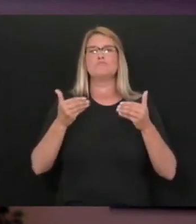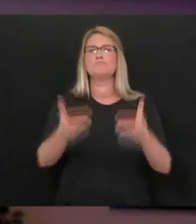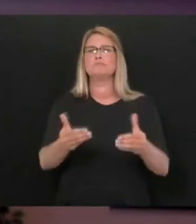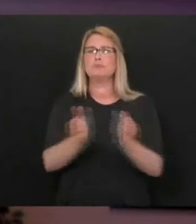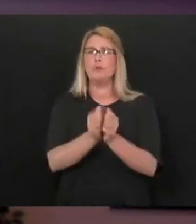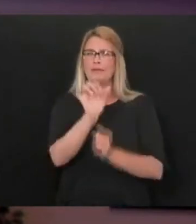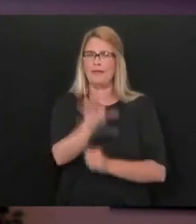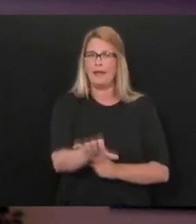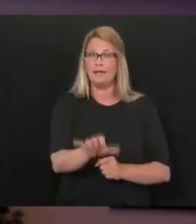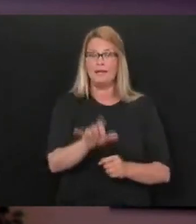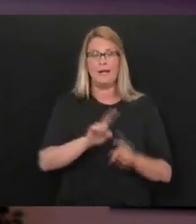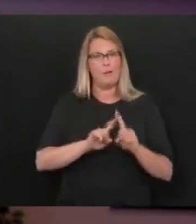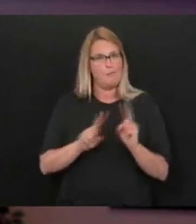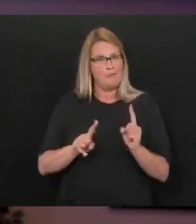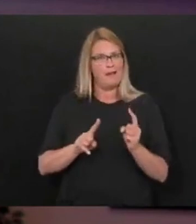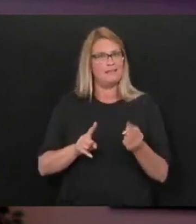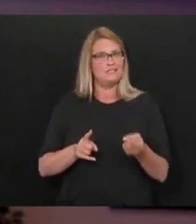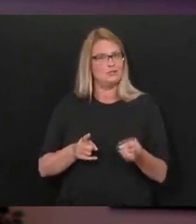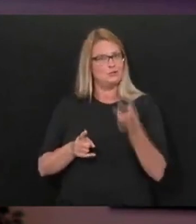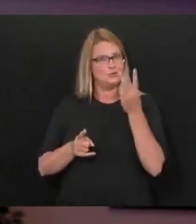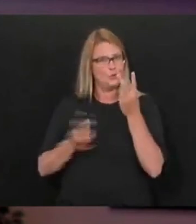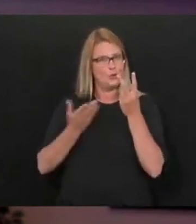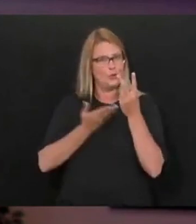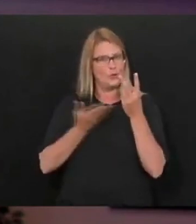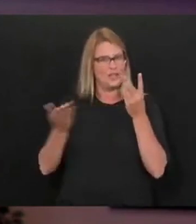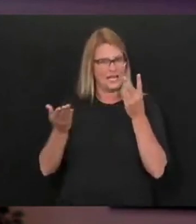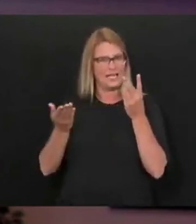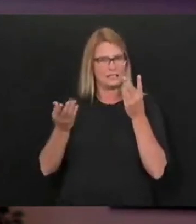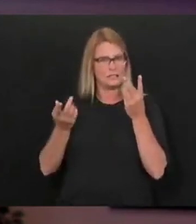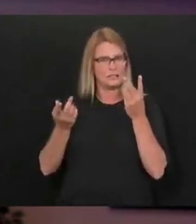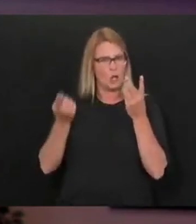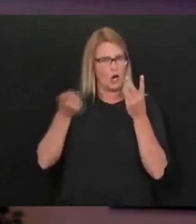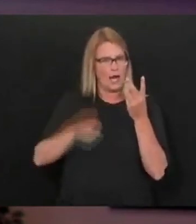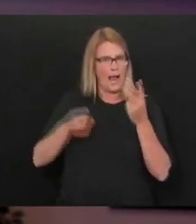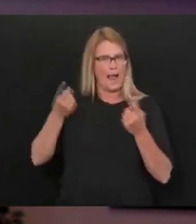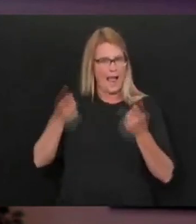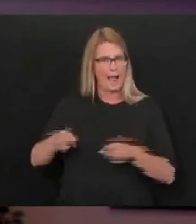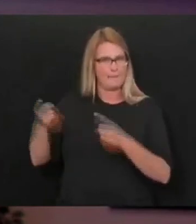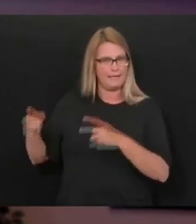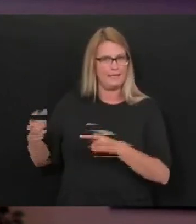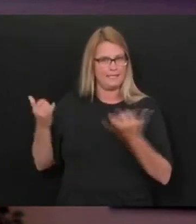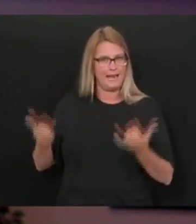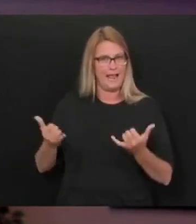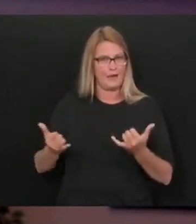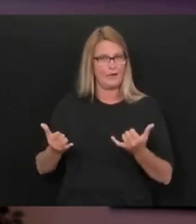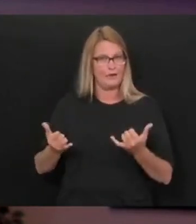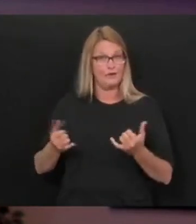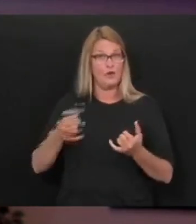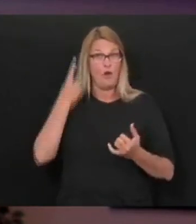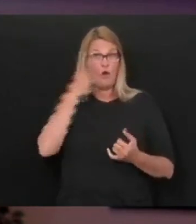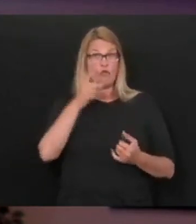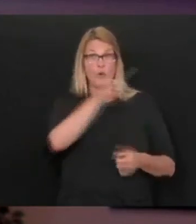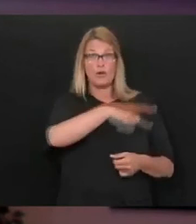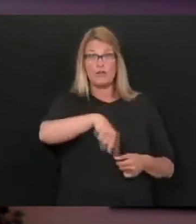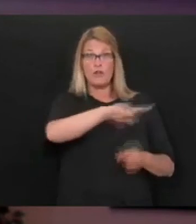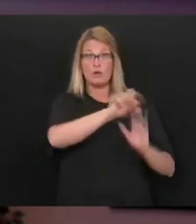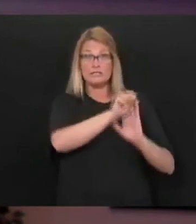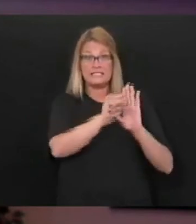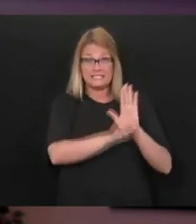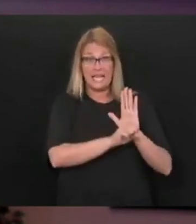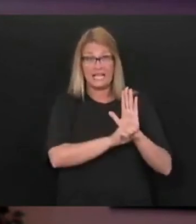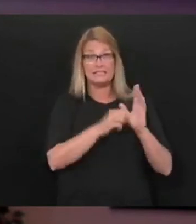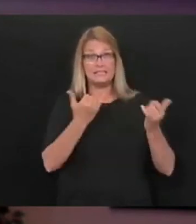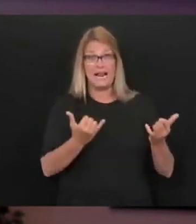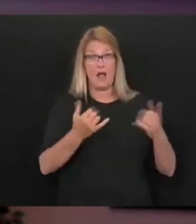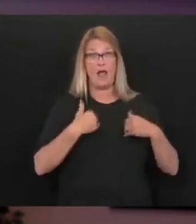issues that I think are starting to complicate that for the states that are having problems and certainly the states that are